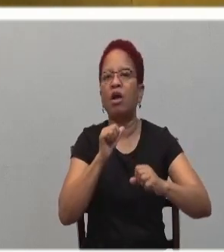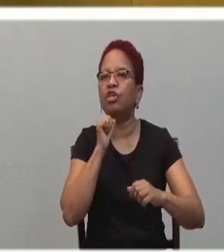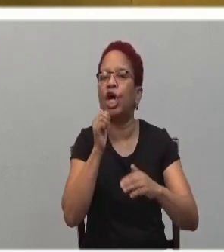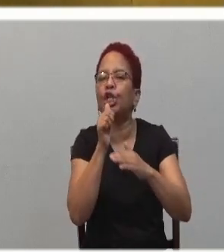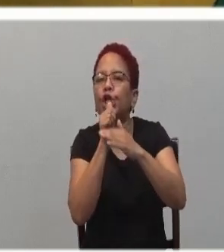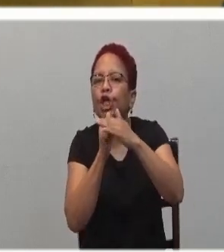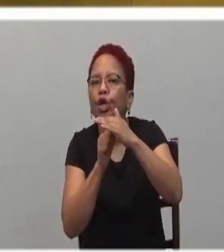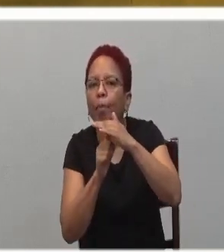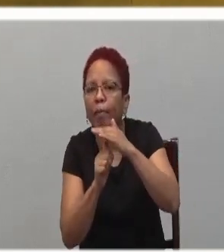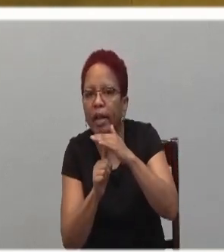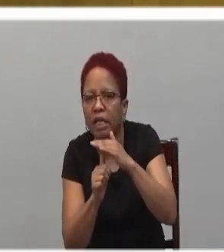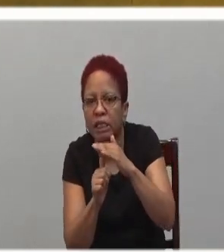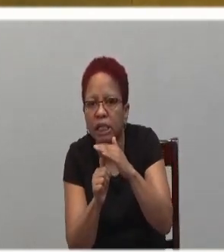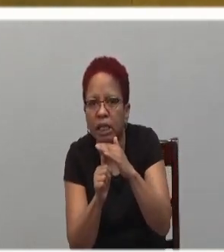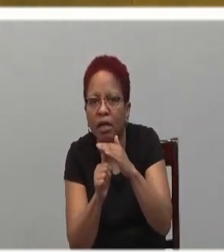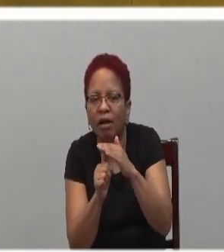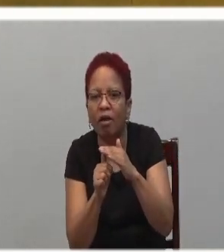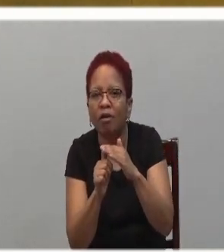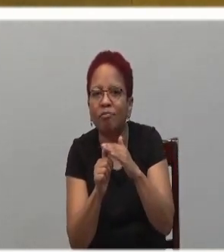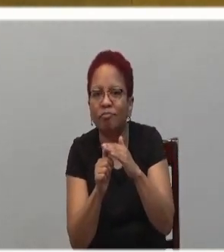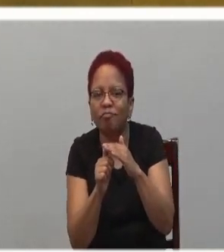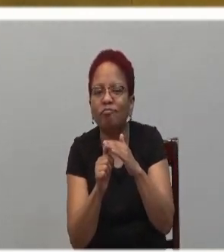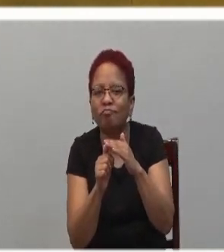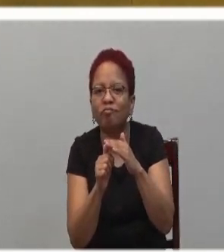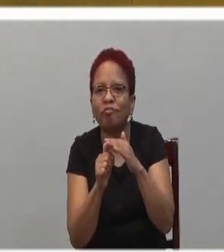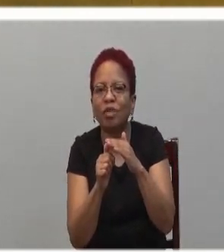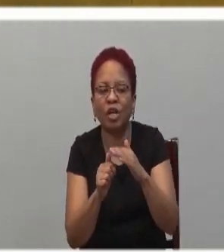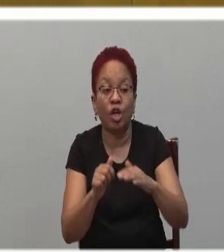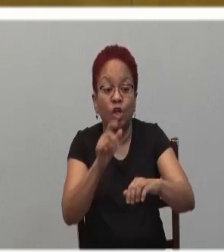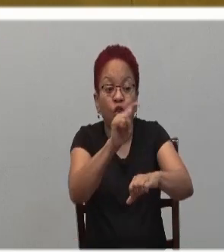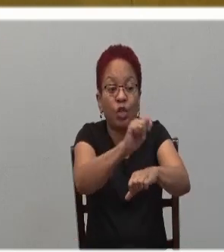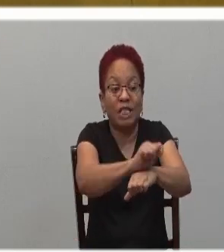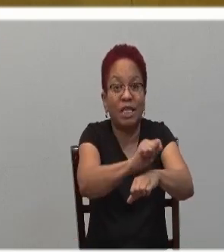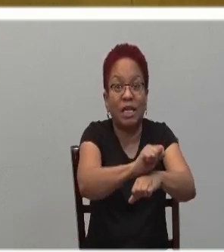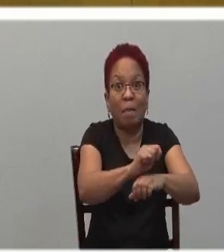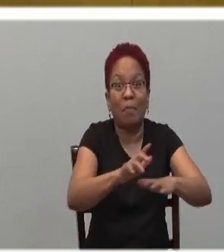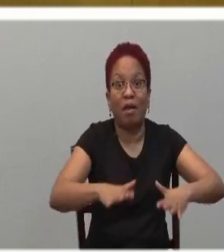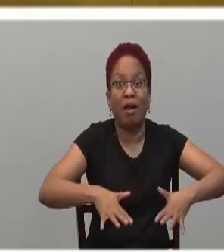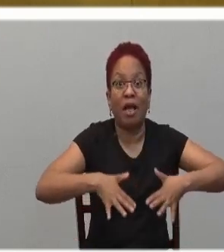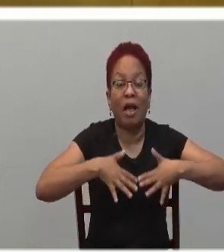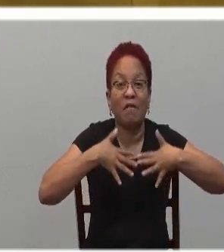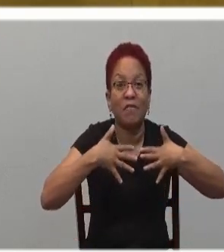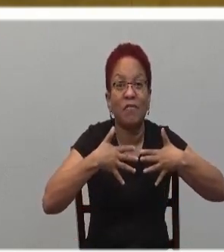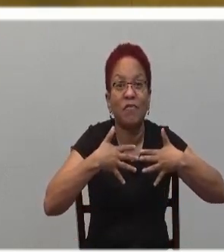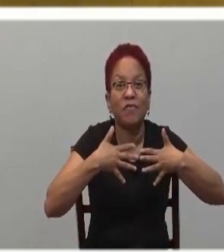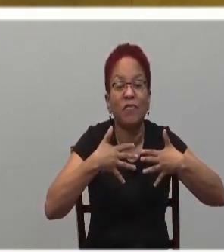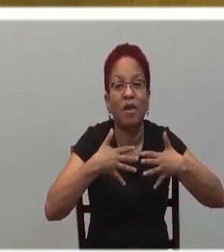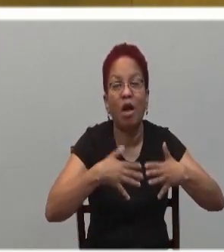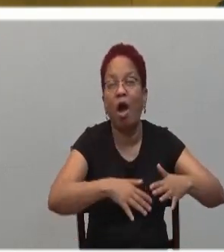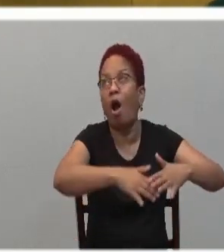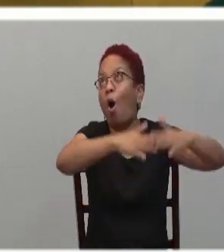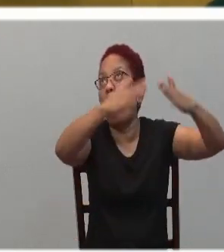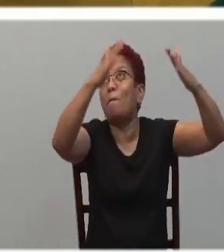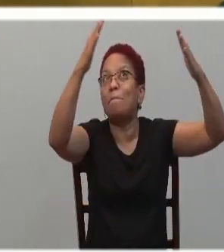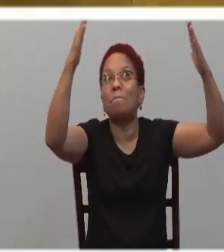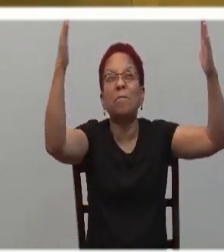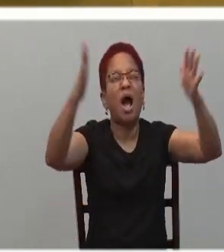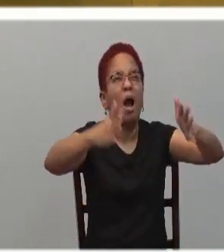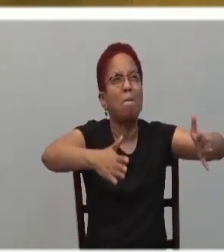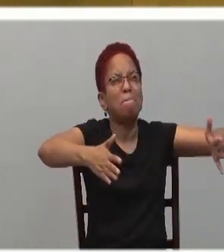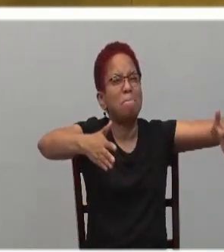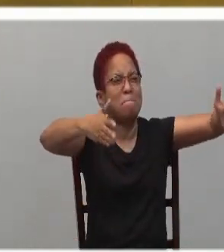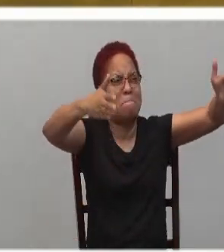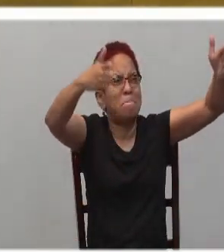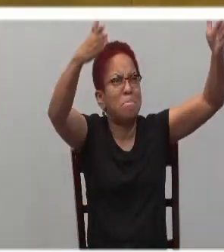and powerlessness. And so the temple life, this magnificent temple that they had built,